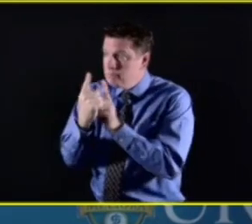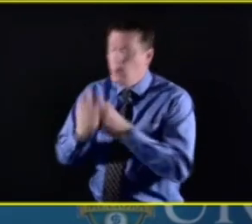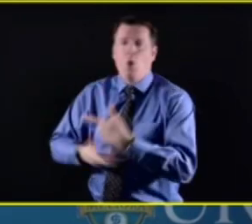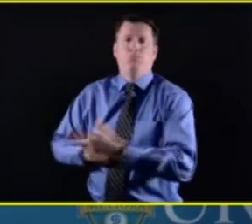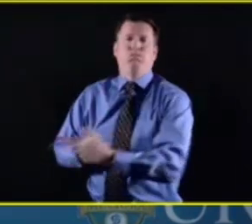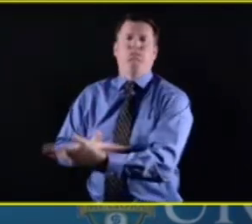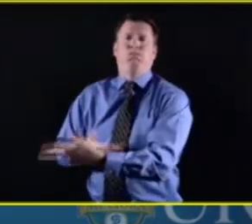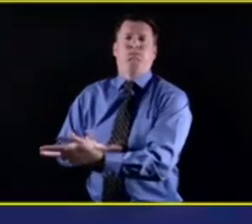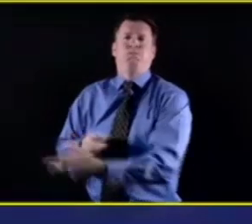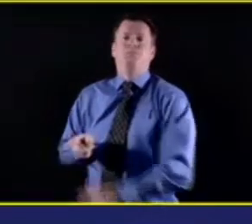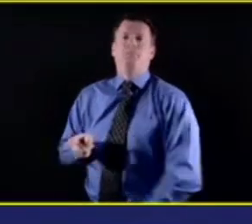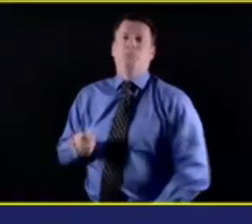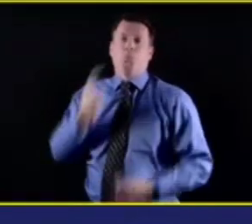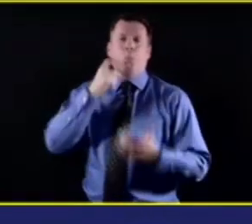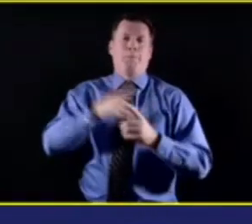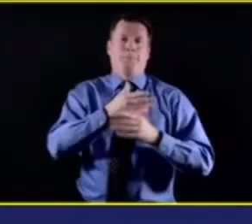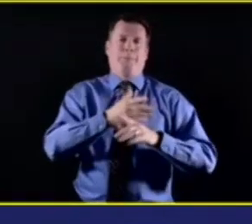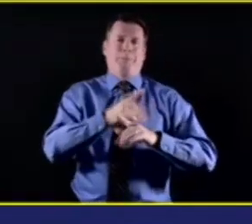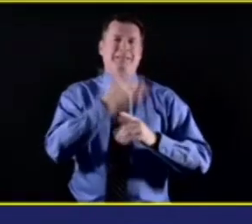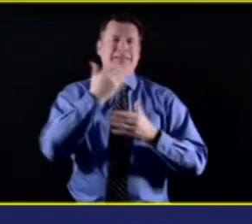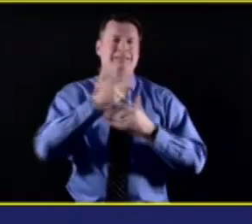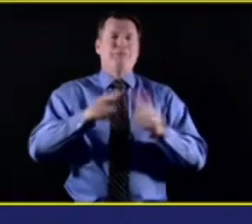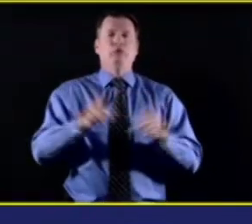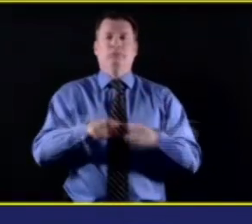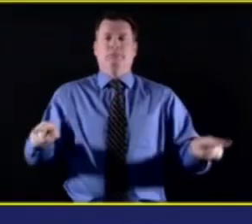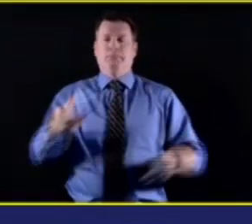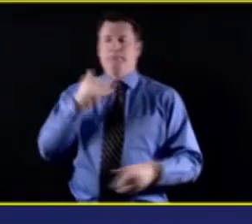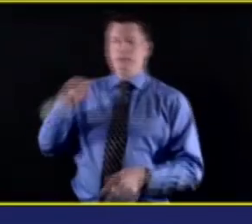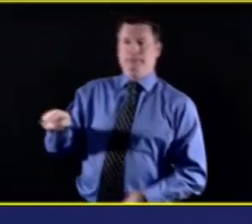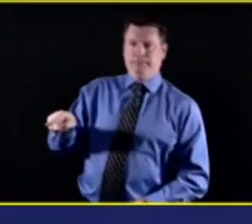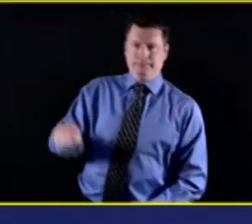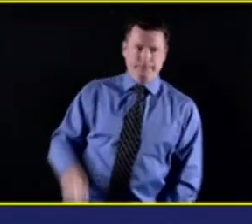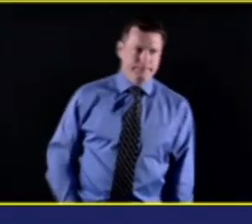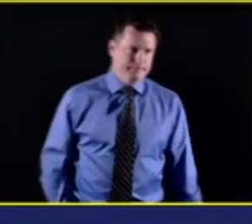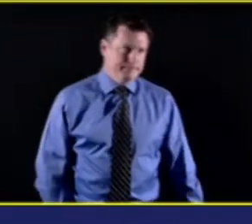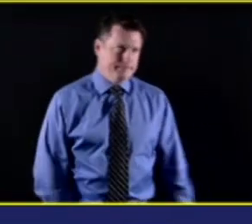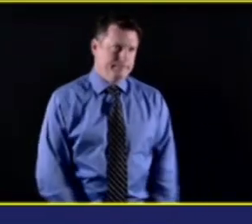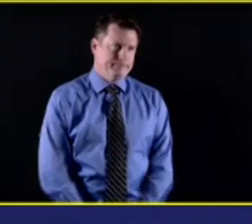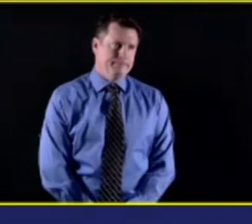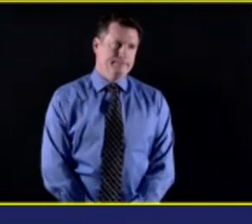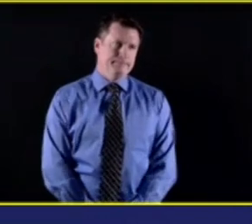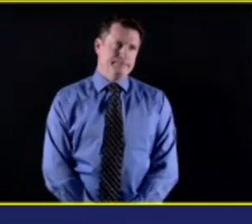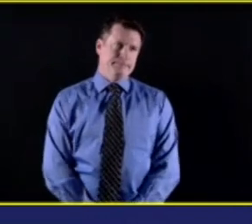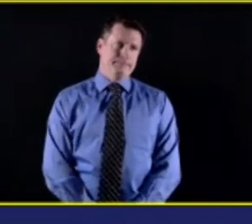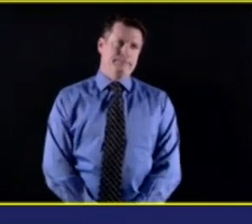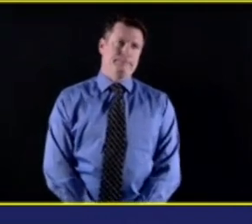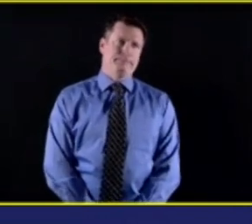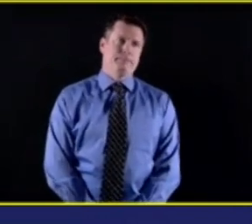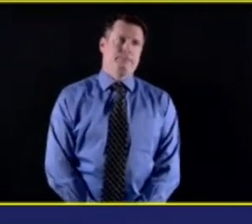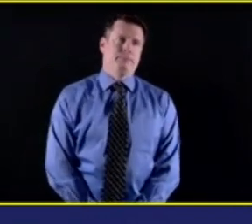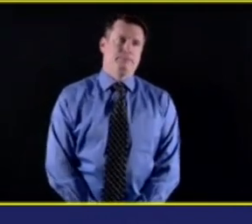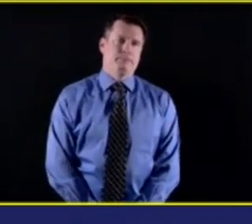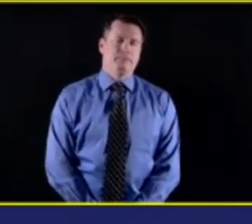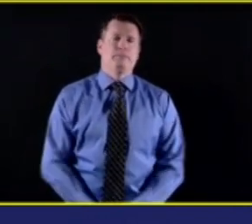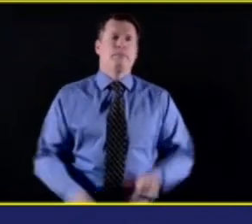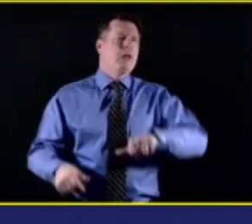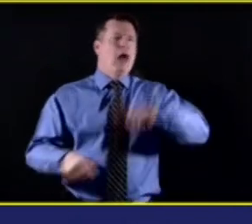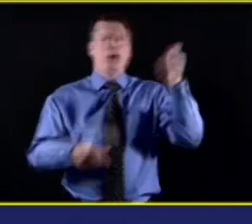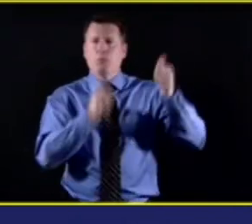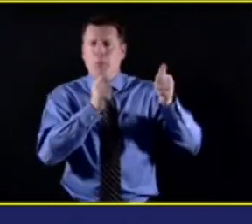we know that there can be cultural norms around how people are accepting of mental health and first even acknowledging that you have a mental health